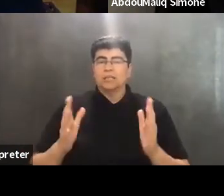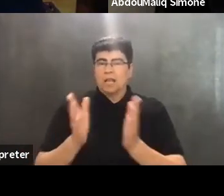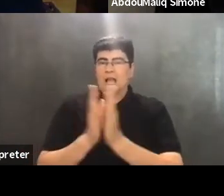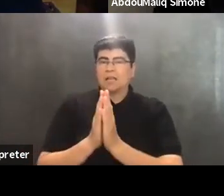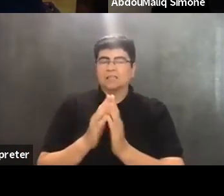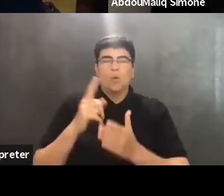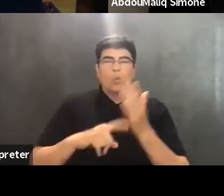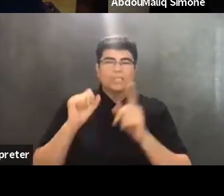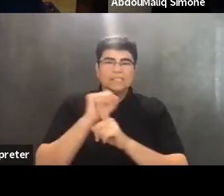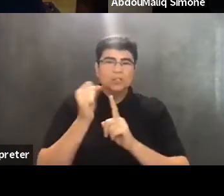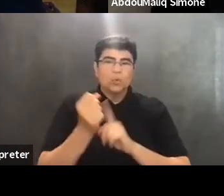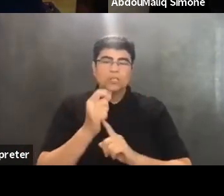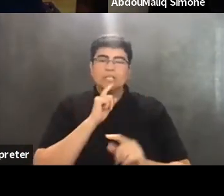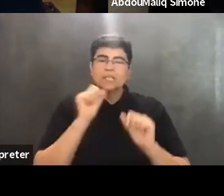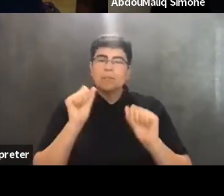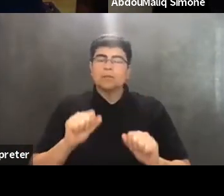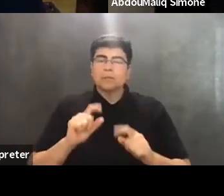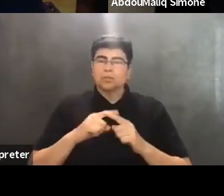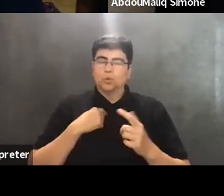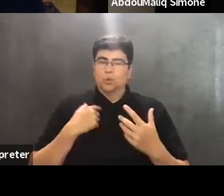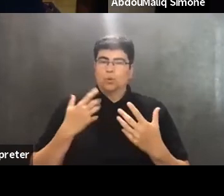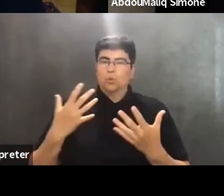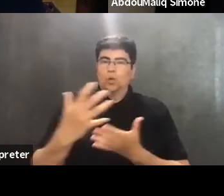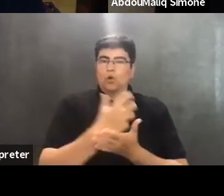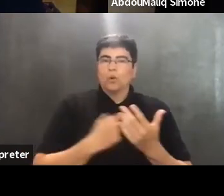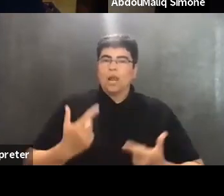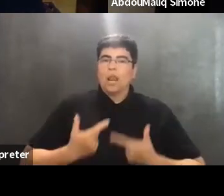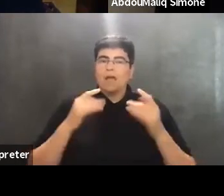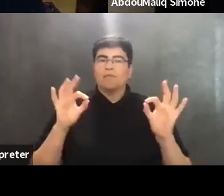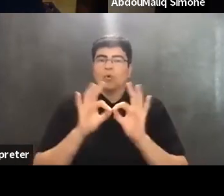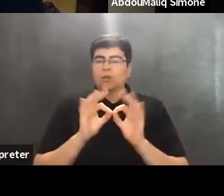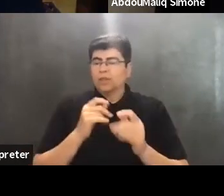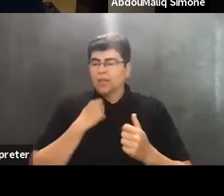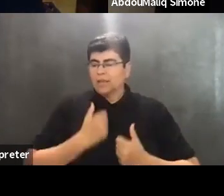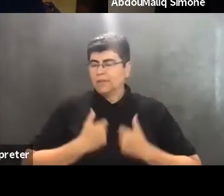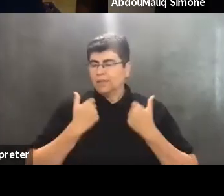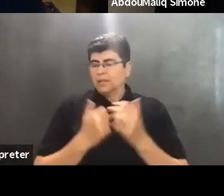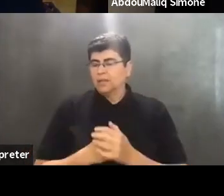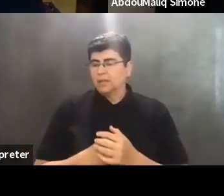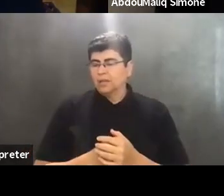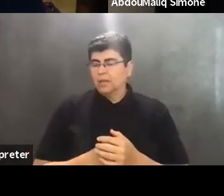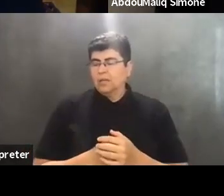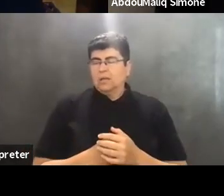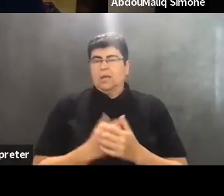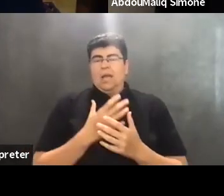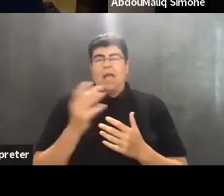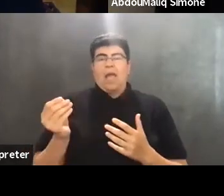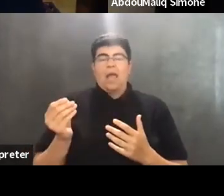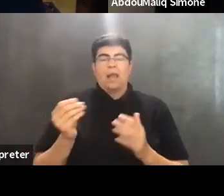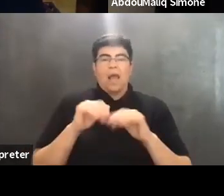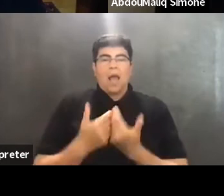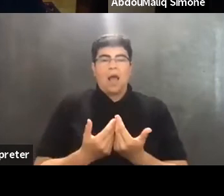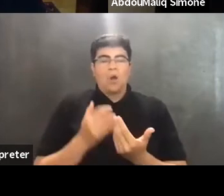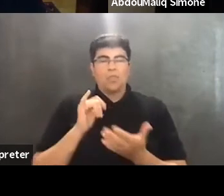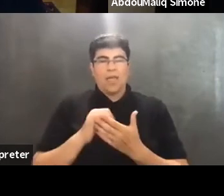situations is it possible to recuperate a life worth living and, and, and, and how is